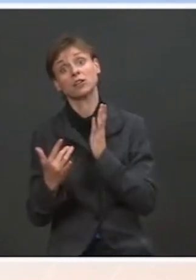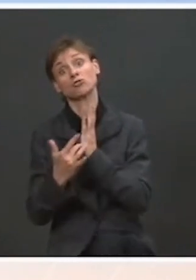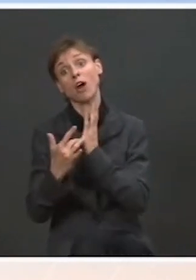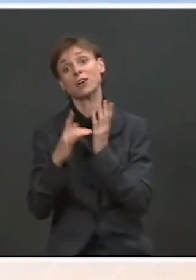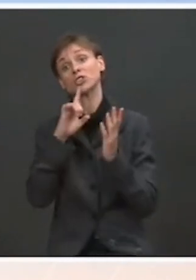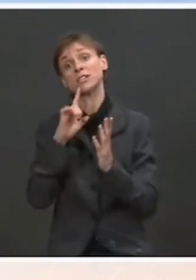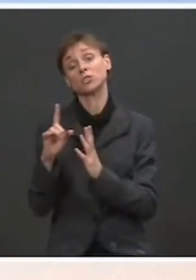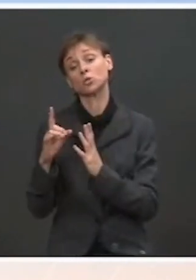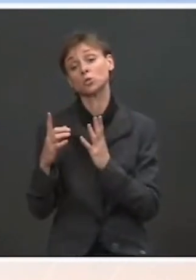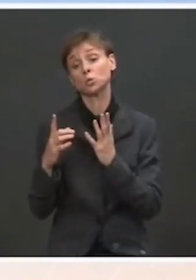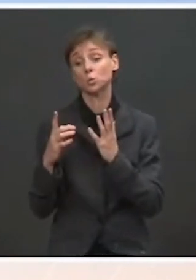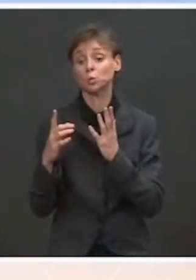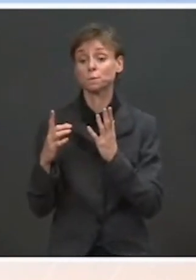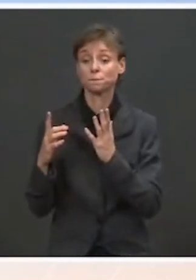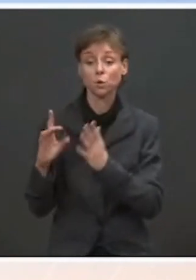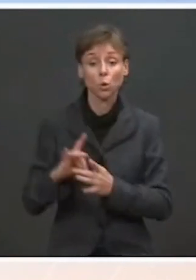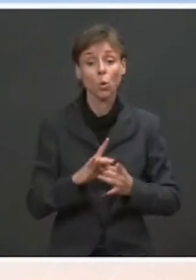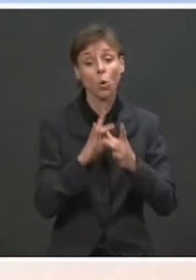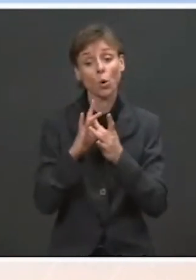so that we can determine what the path forward looks like. MS.